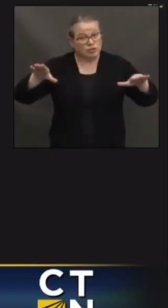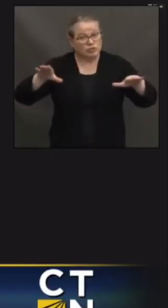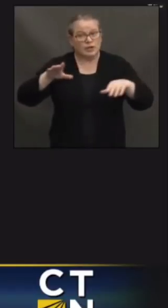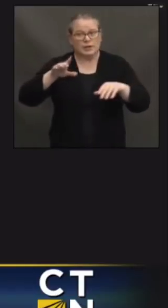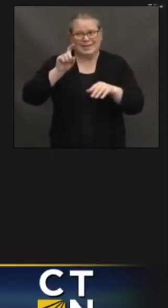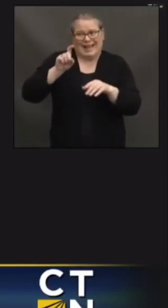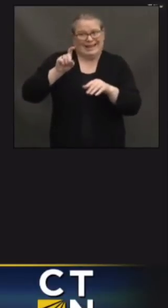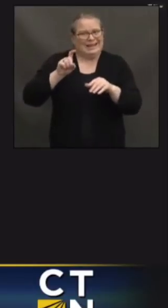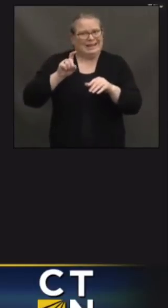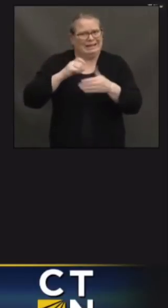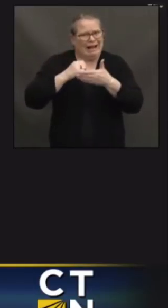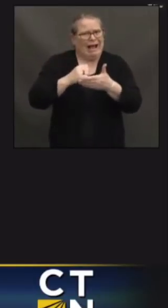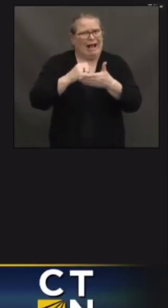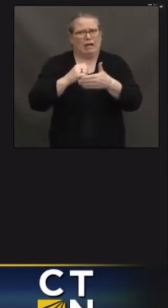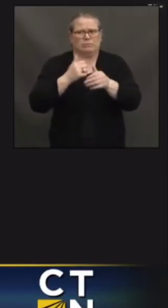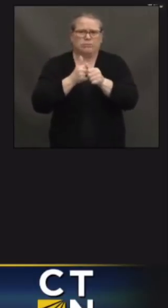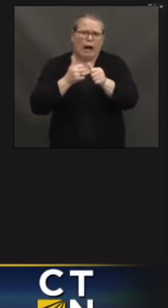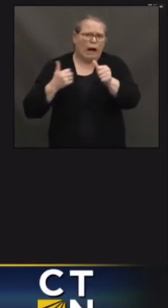programming.